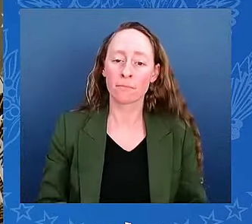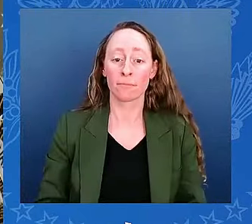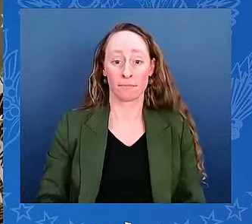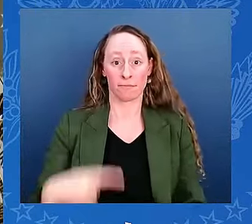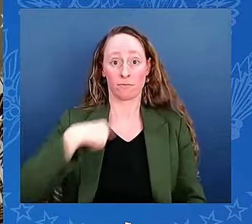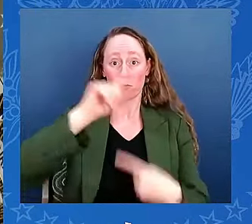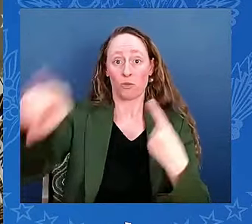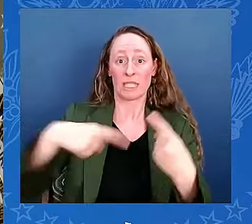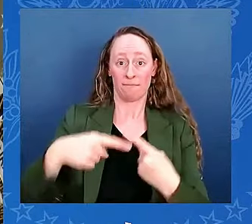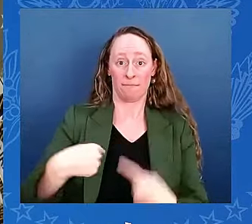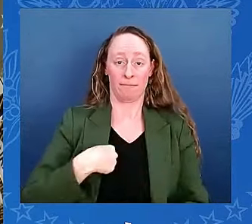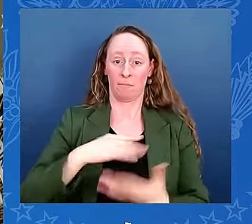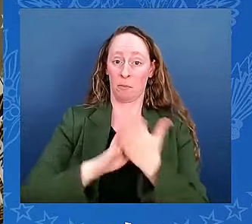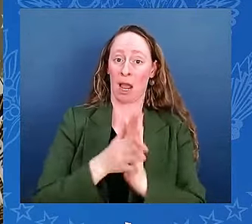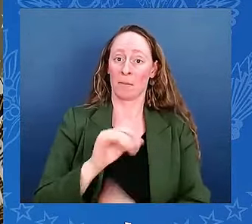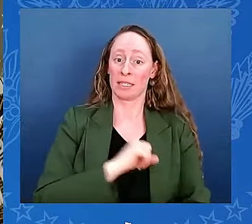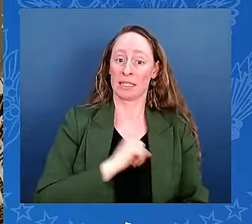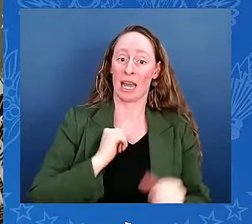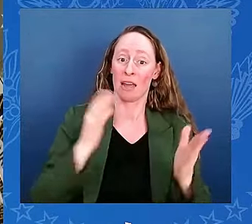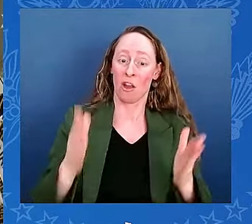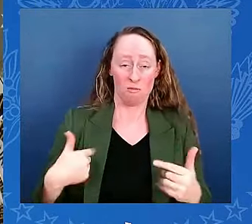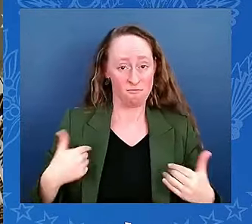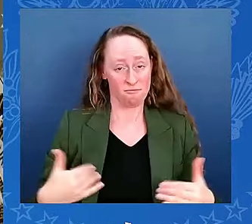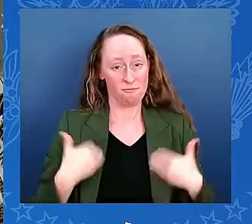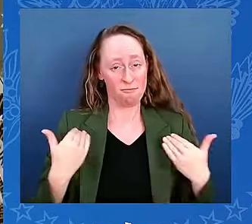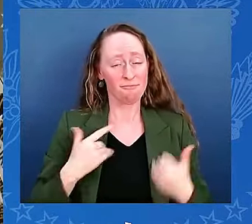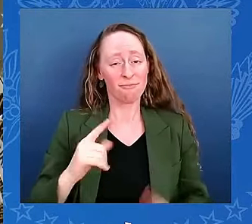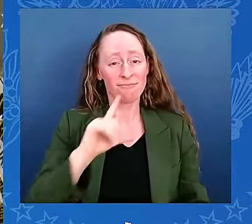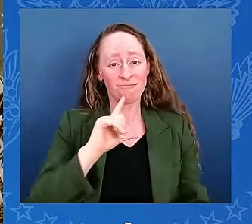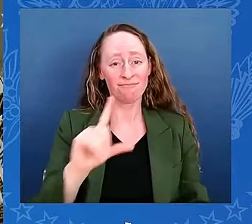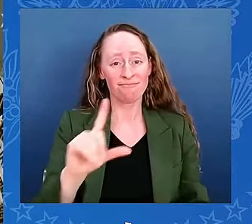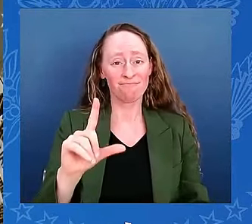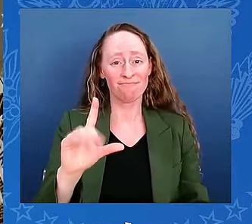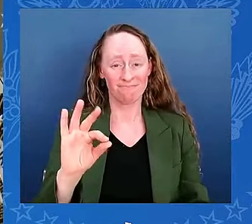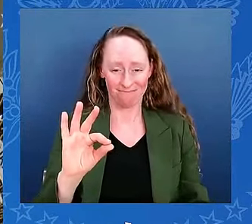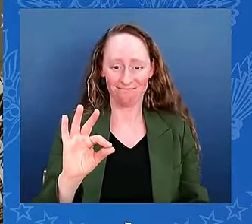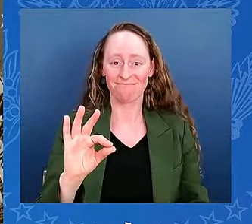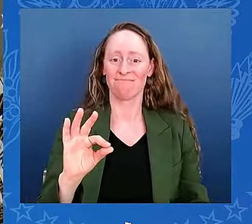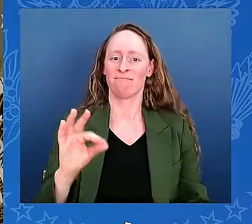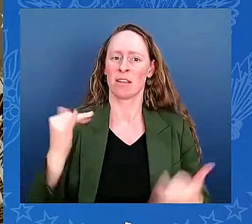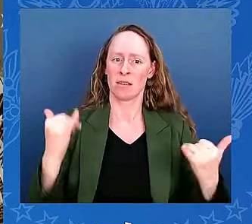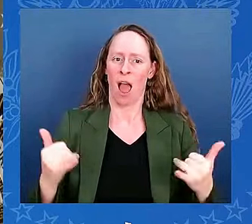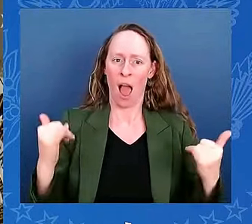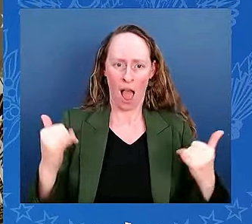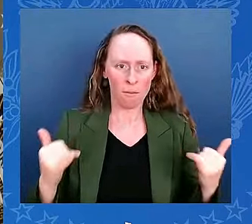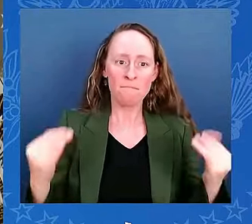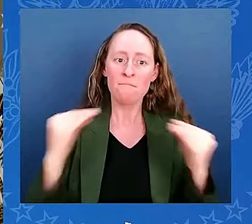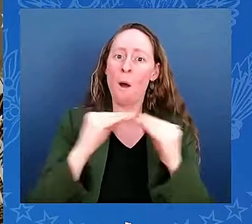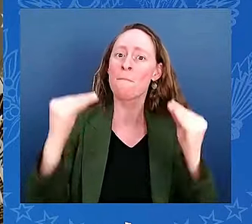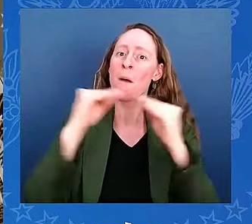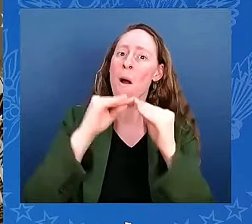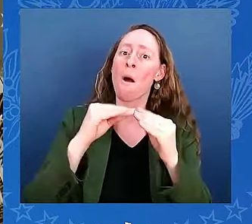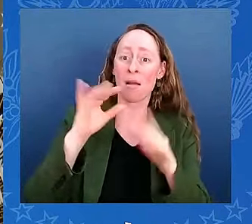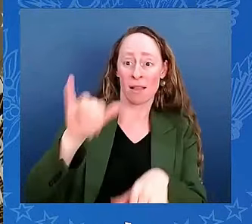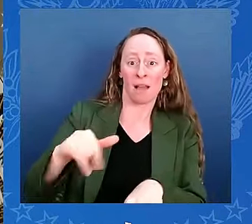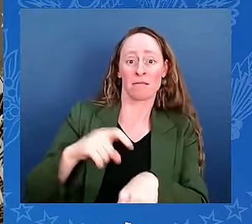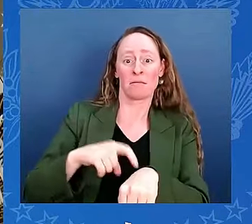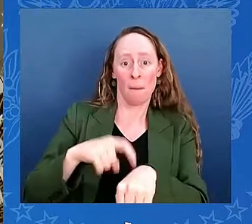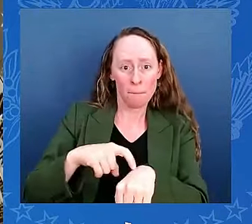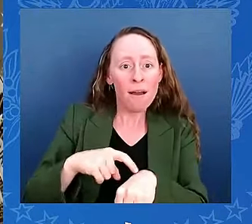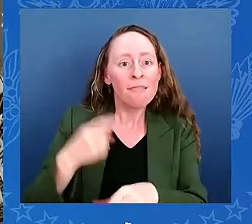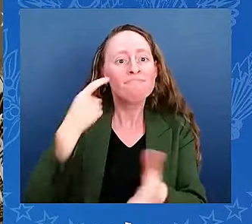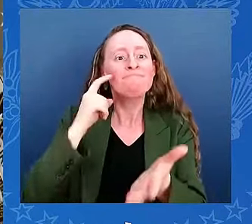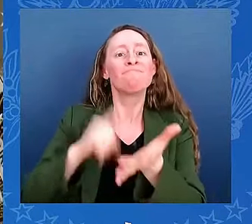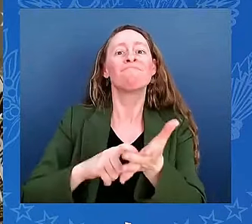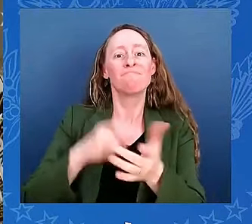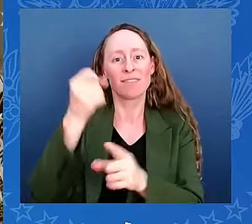I was 29 years old, a new wave of South Asians were even more welcome. You all know the stories. Many of